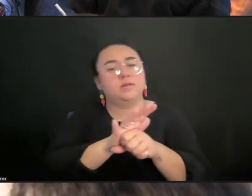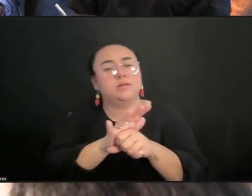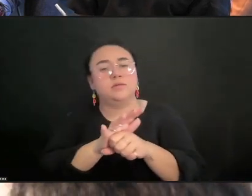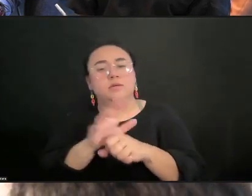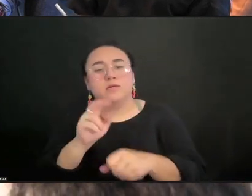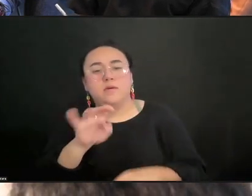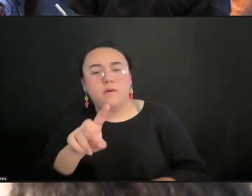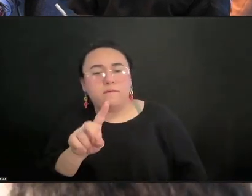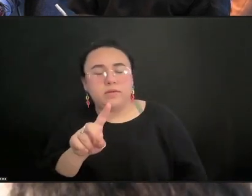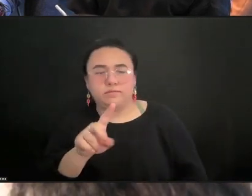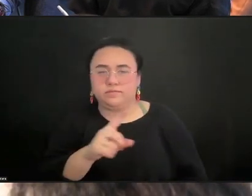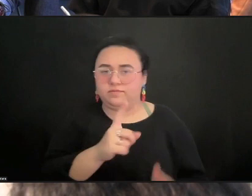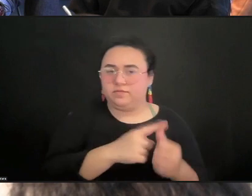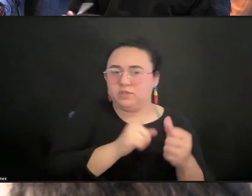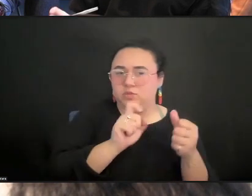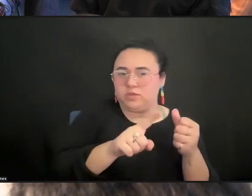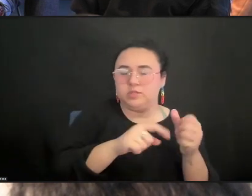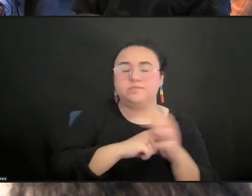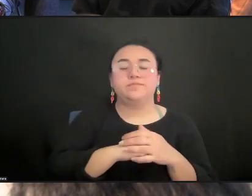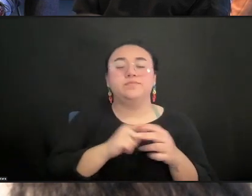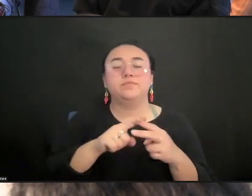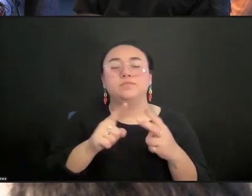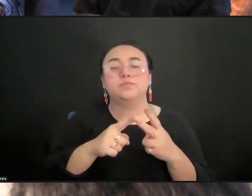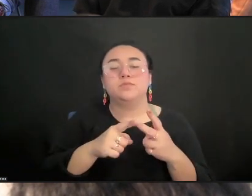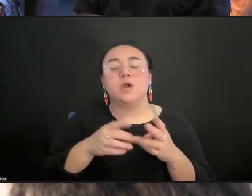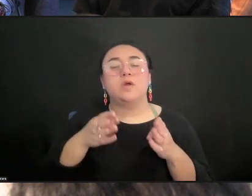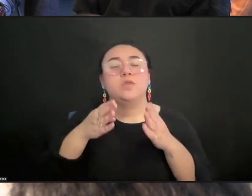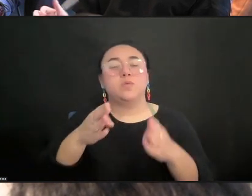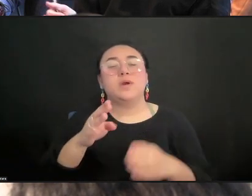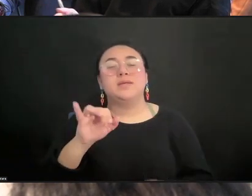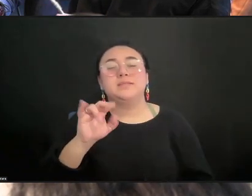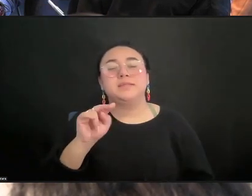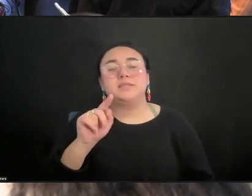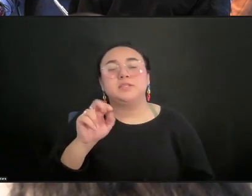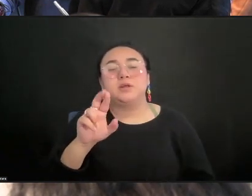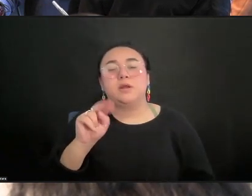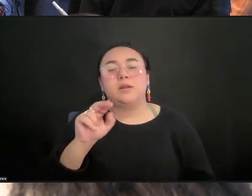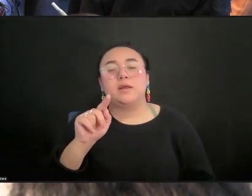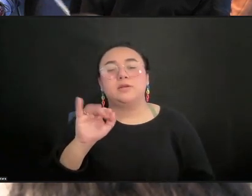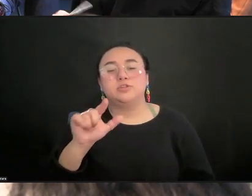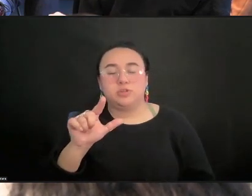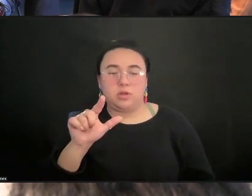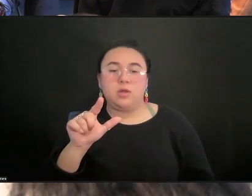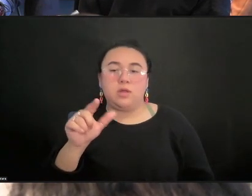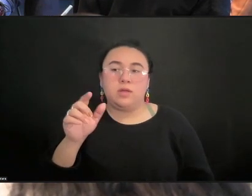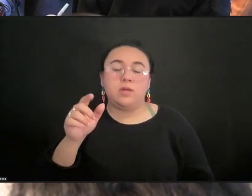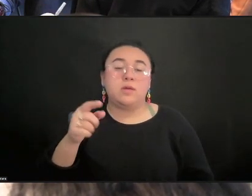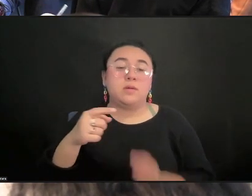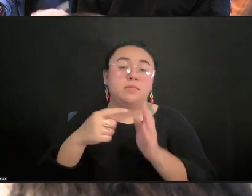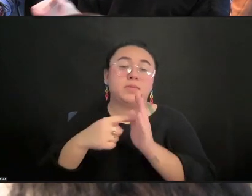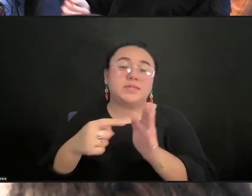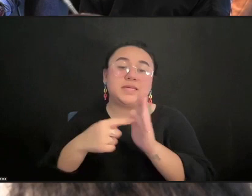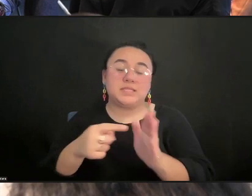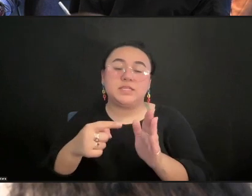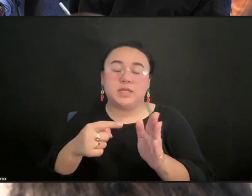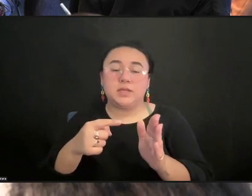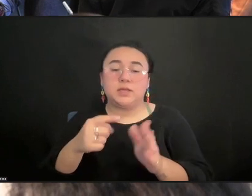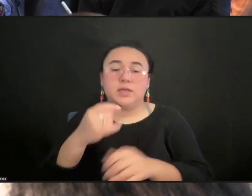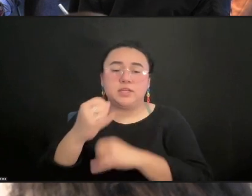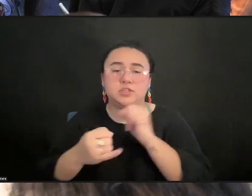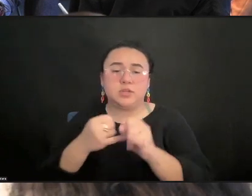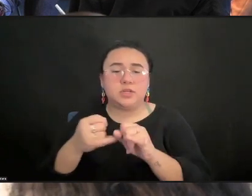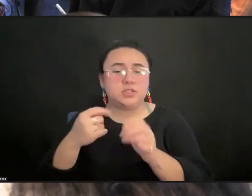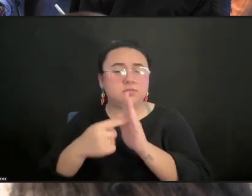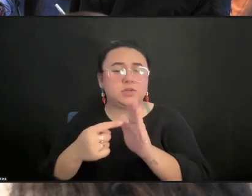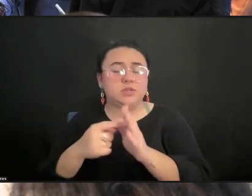ways that international presenting has changed for the better as a result of the pandemic? And then